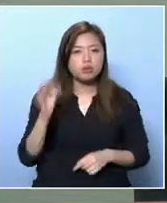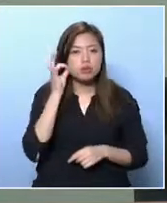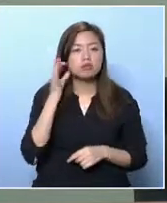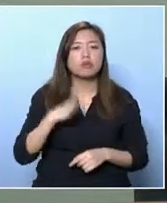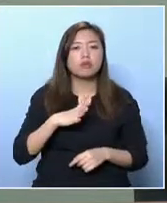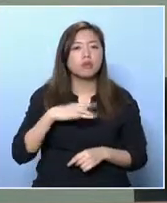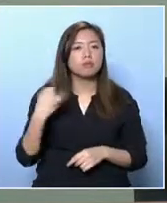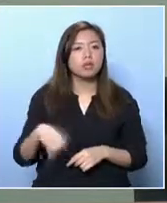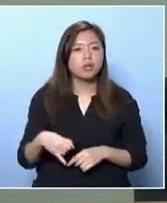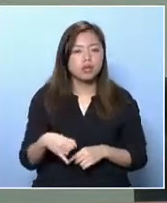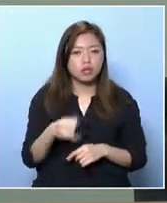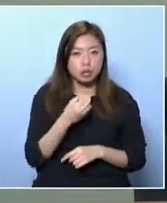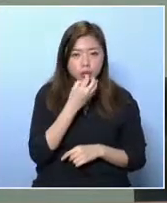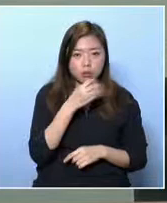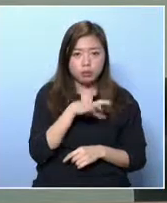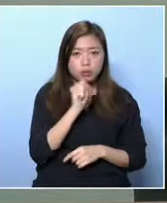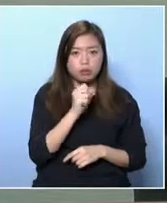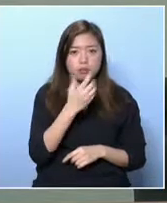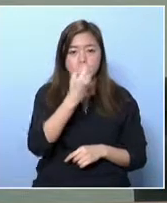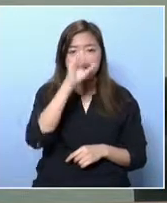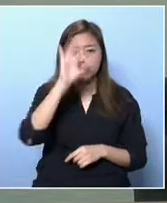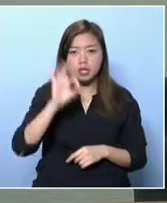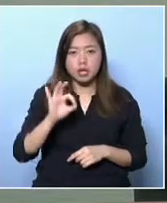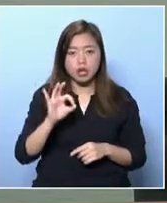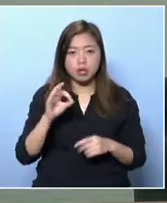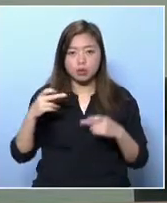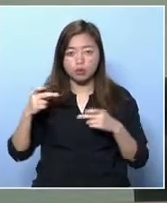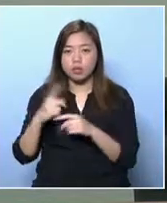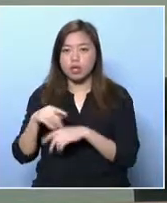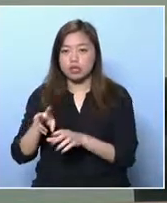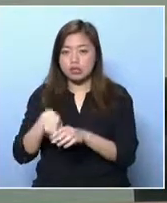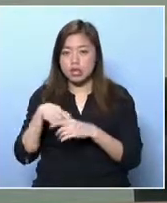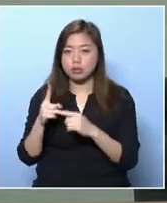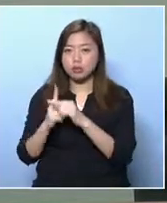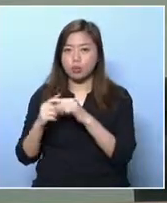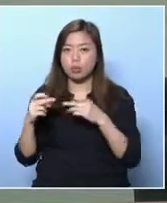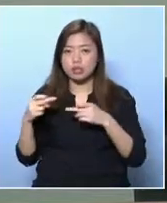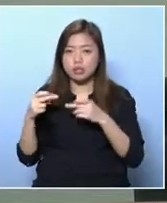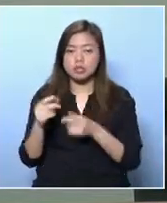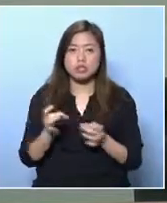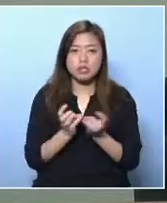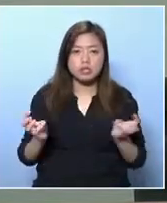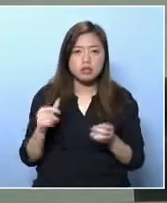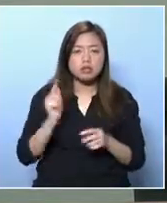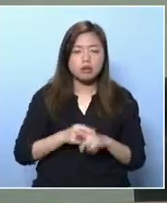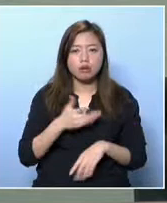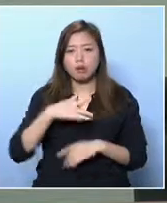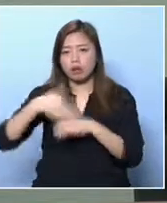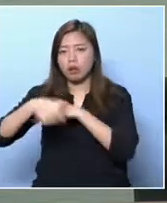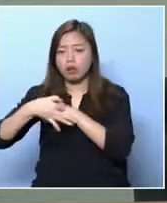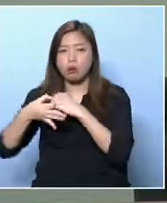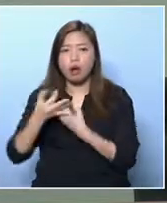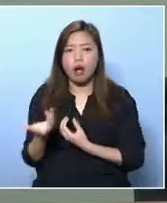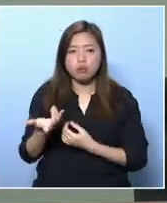doesn't fully reflect the poverty situation in Hong Kong. We use 50% of median household income